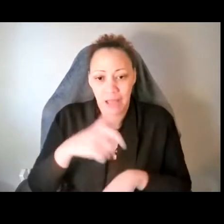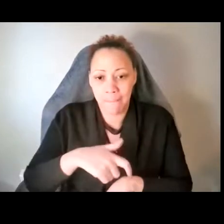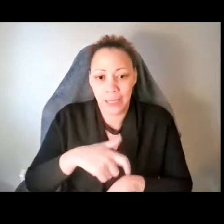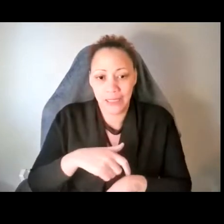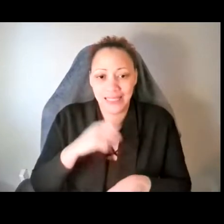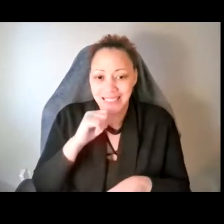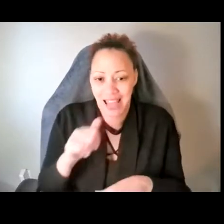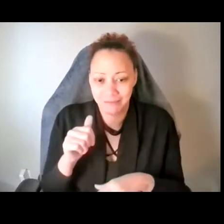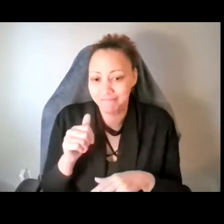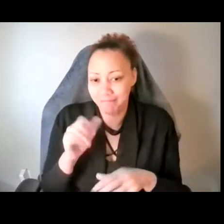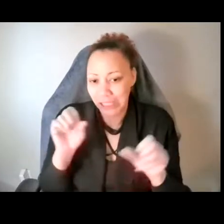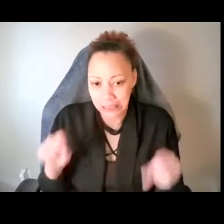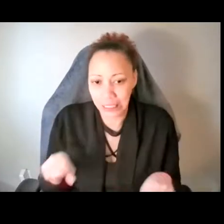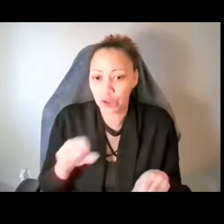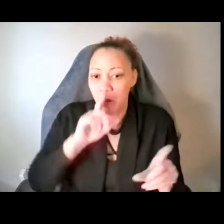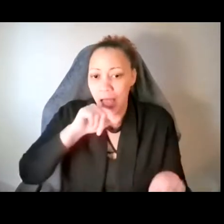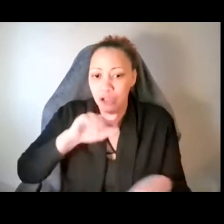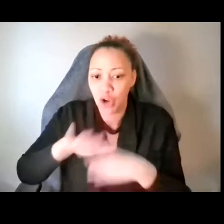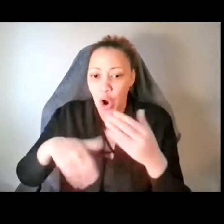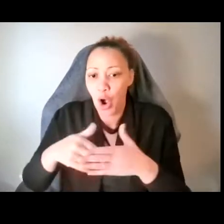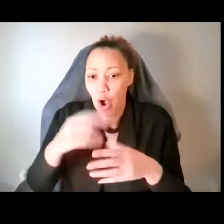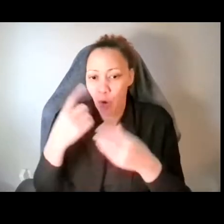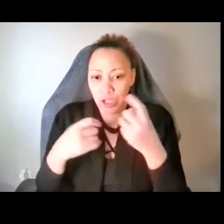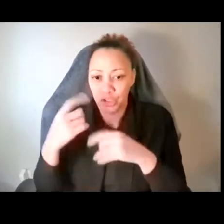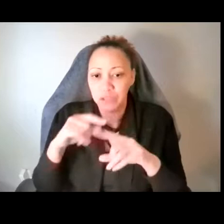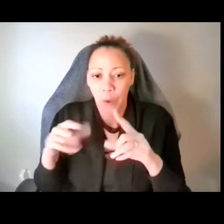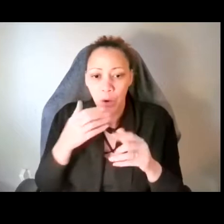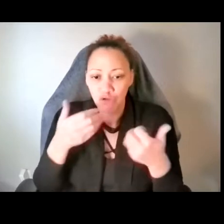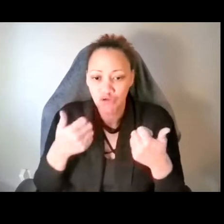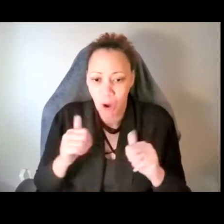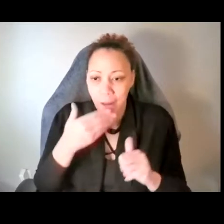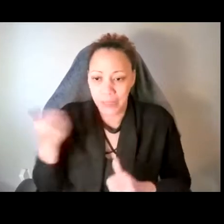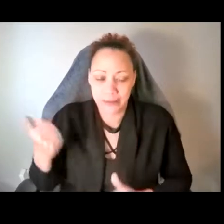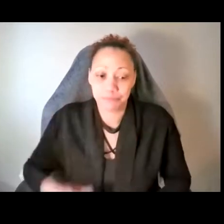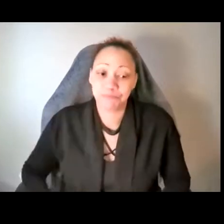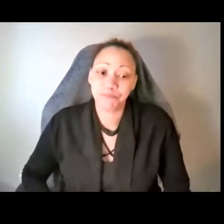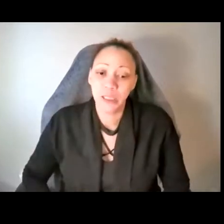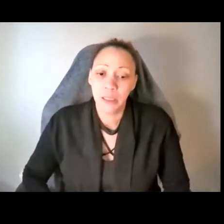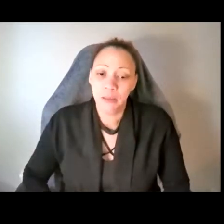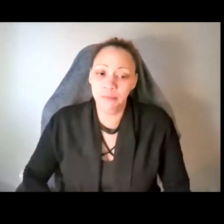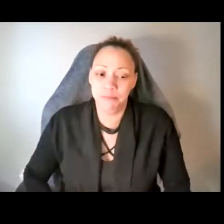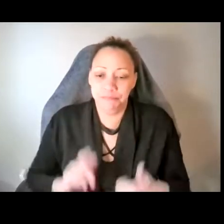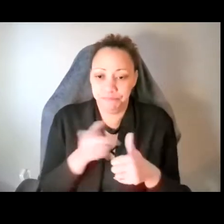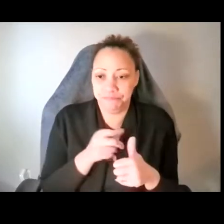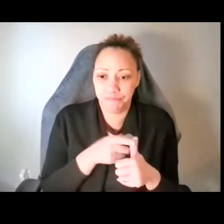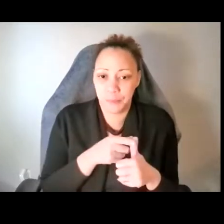all questions, but we will do our best. Um, so the first, I really wanted to, um, address, um, a